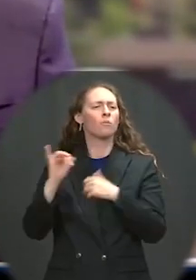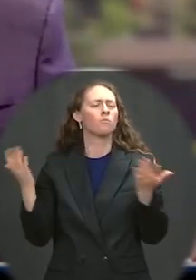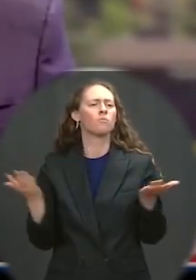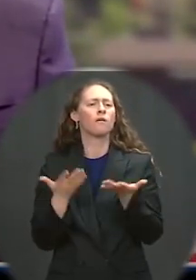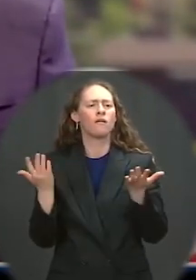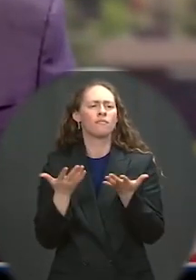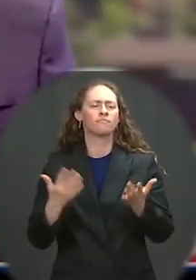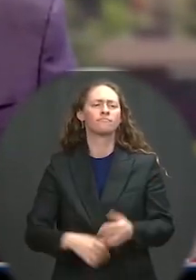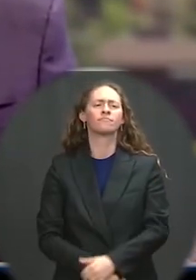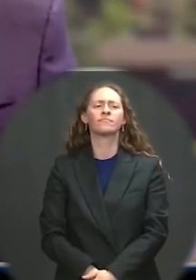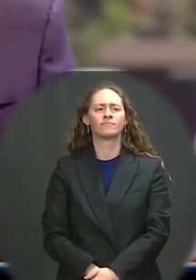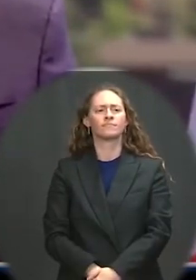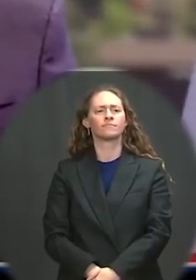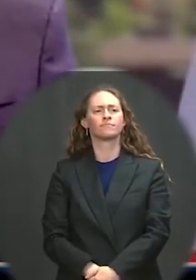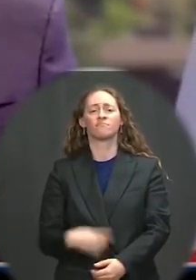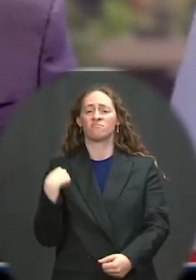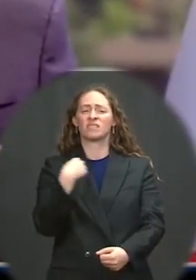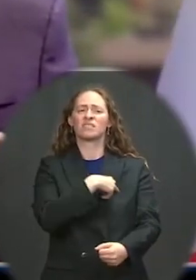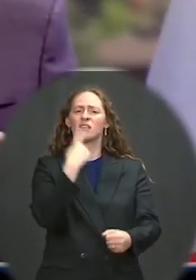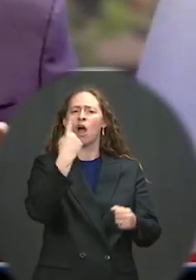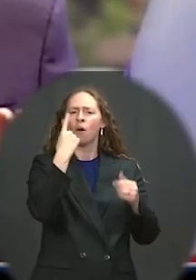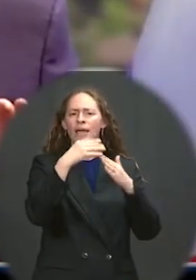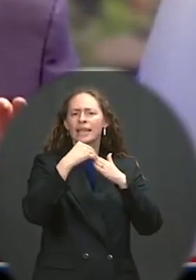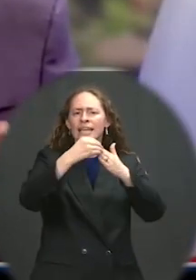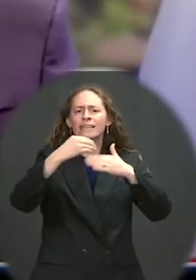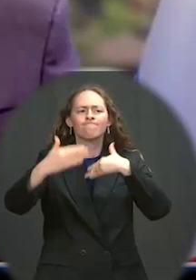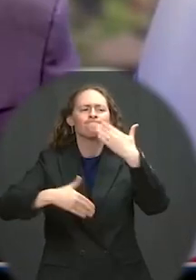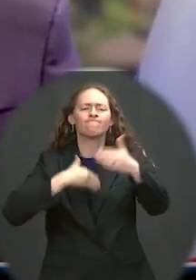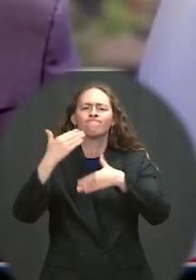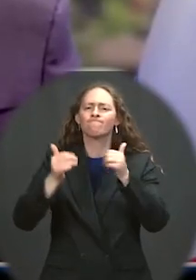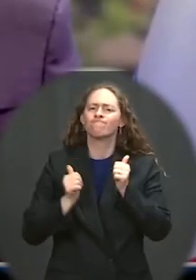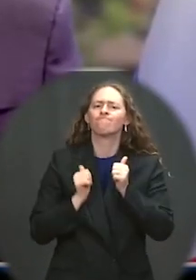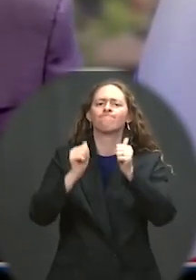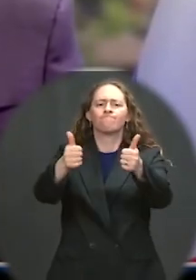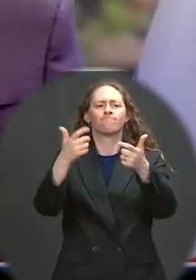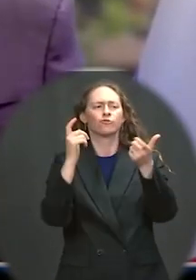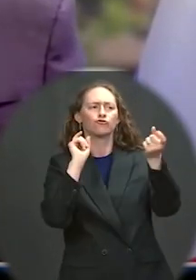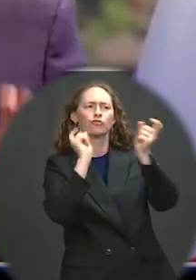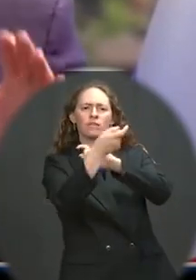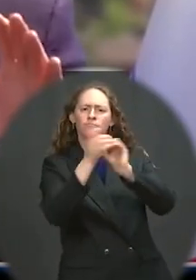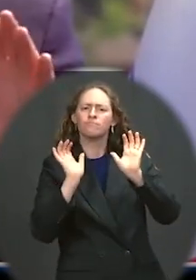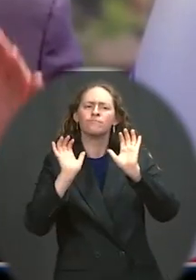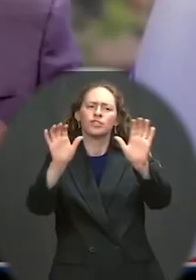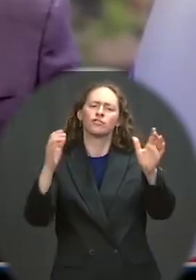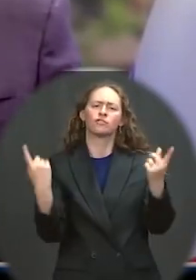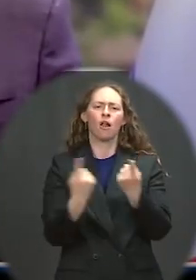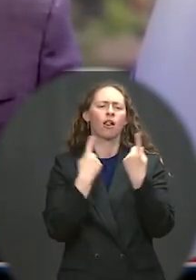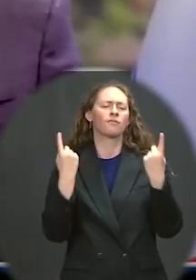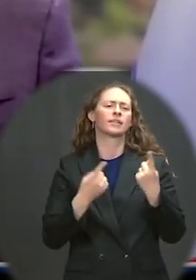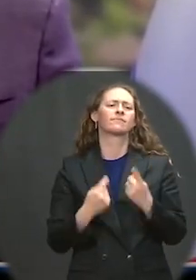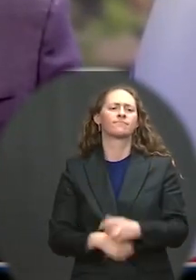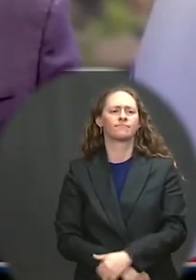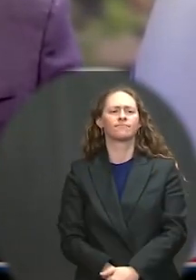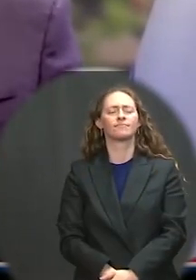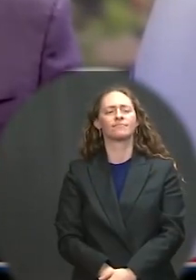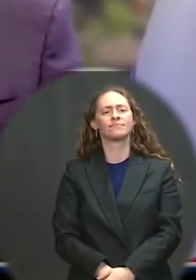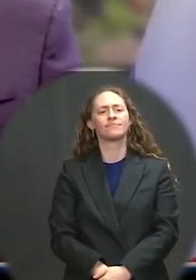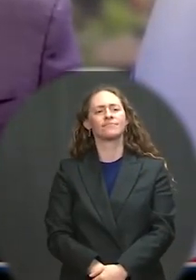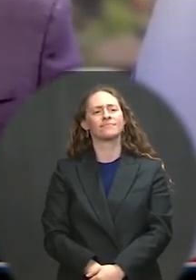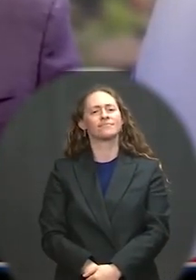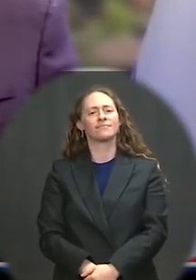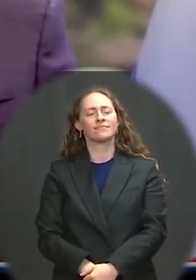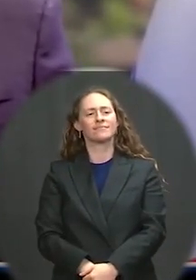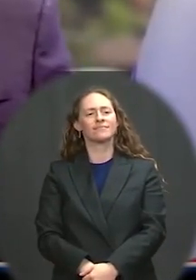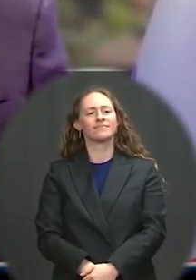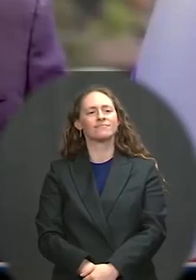of great change. We've been able to consistently renew ourselves. And time and again, we've proven